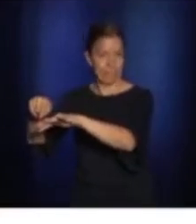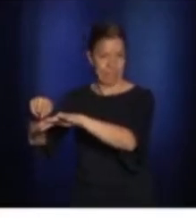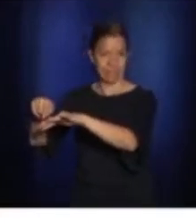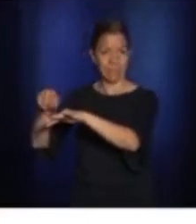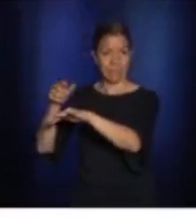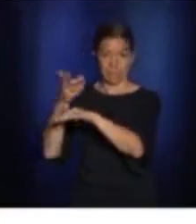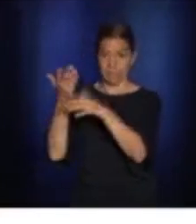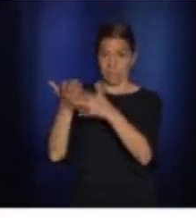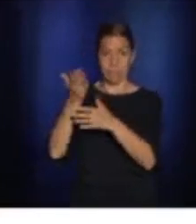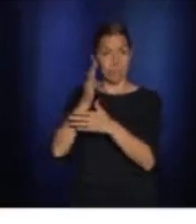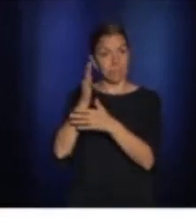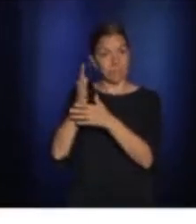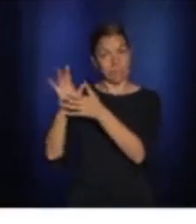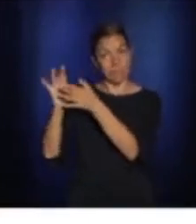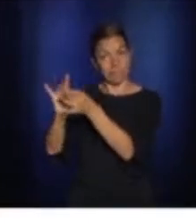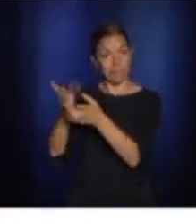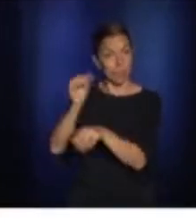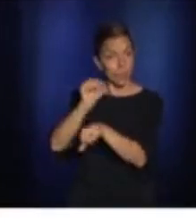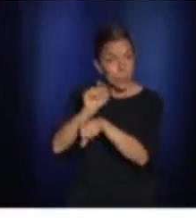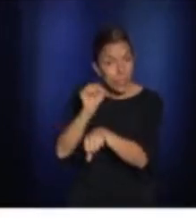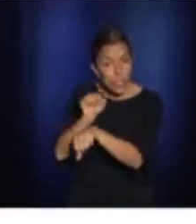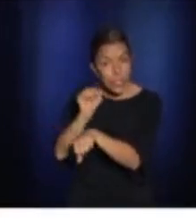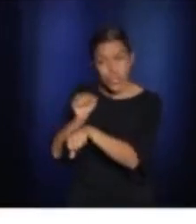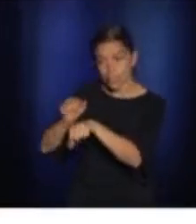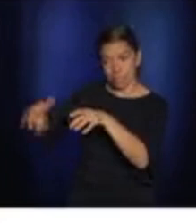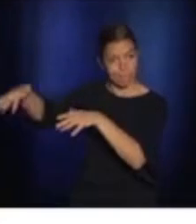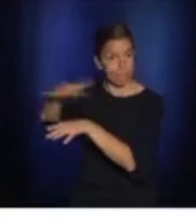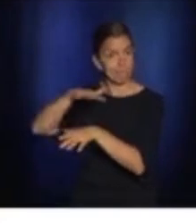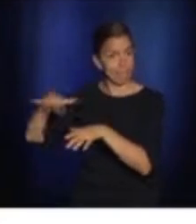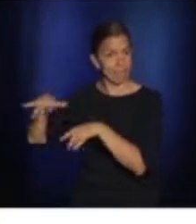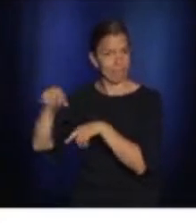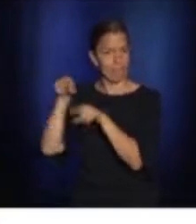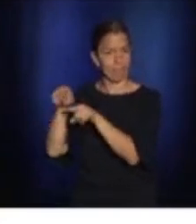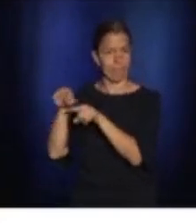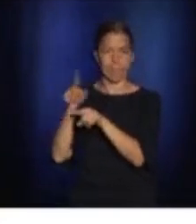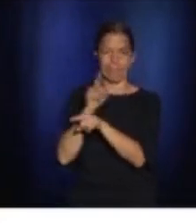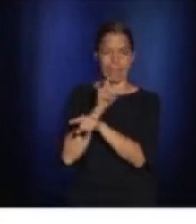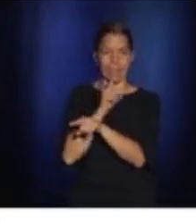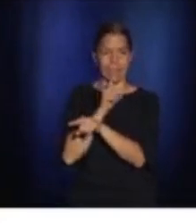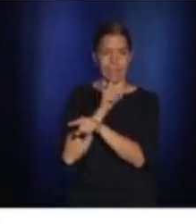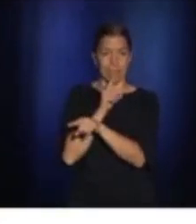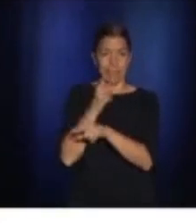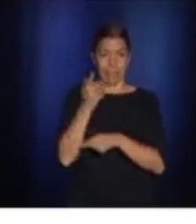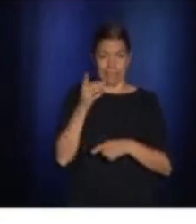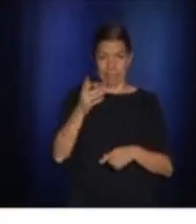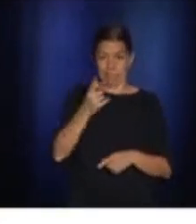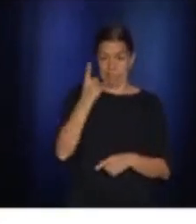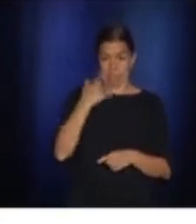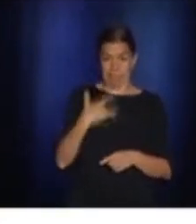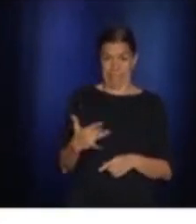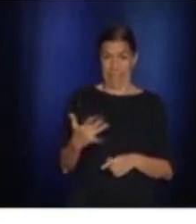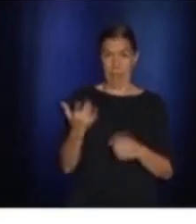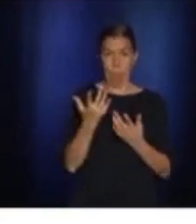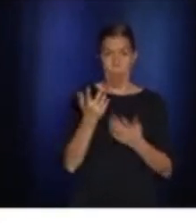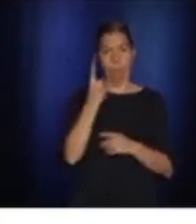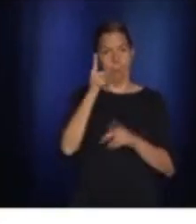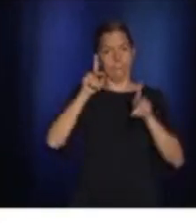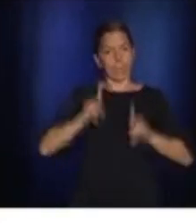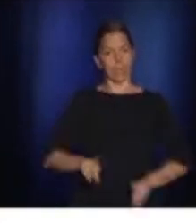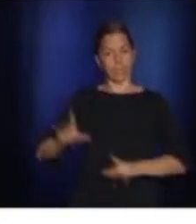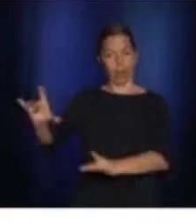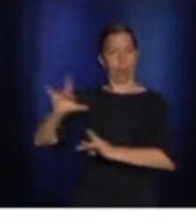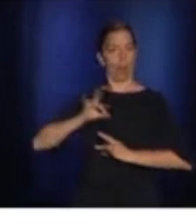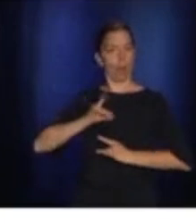in some areas. And very often it's one person that doesn't know that he or she is infected and goes with the others.